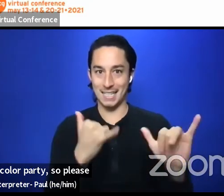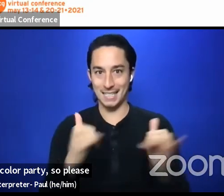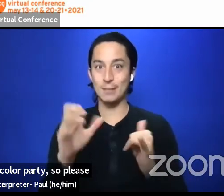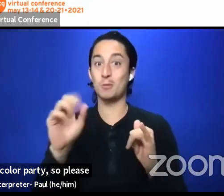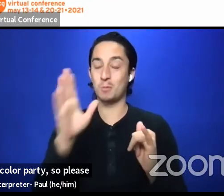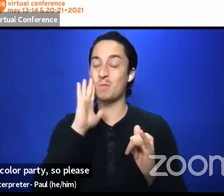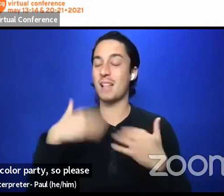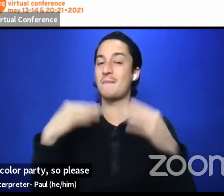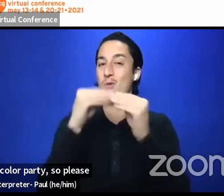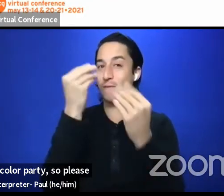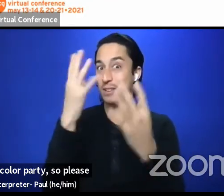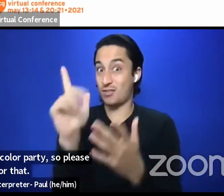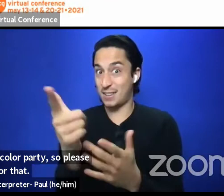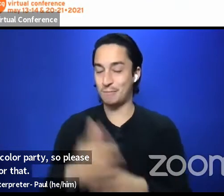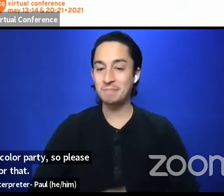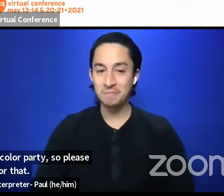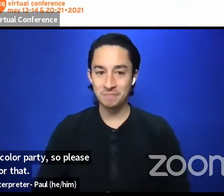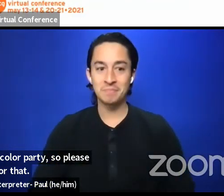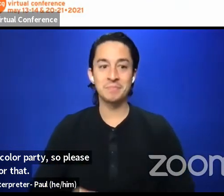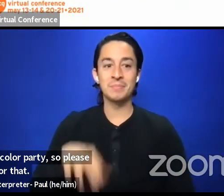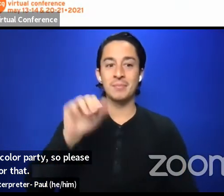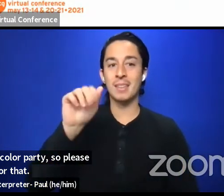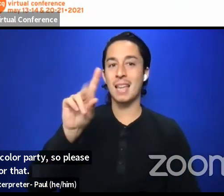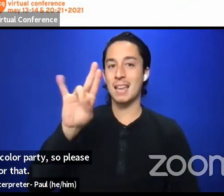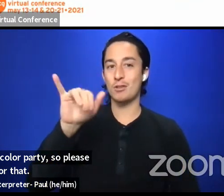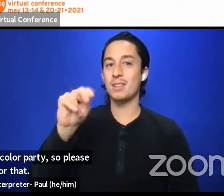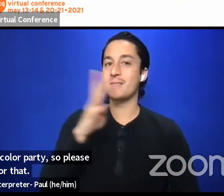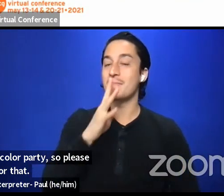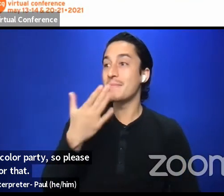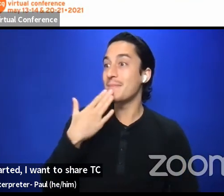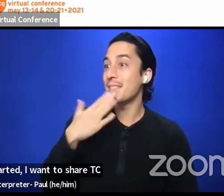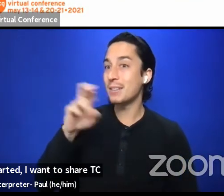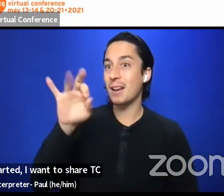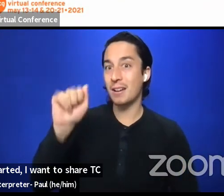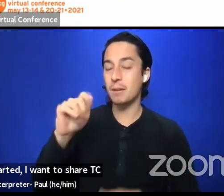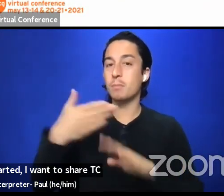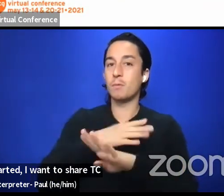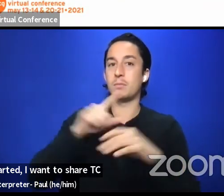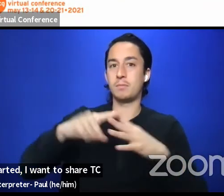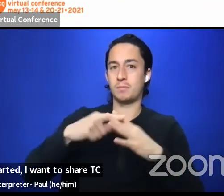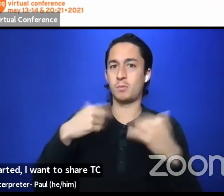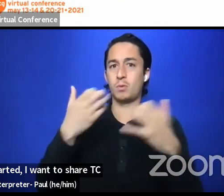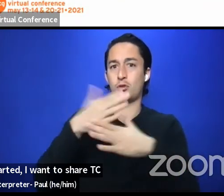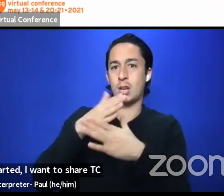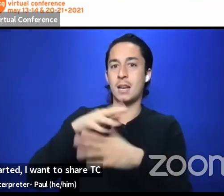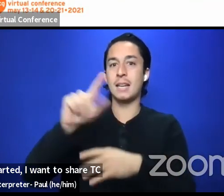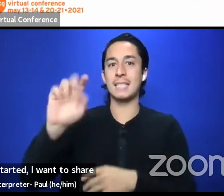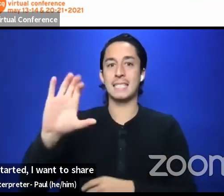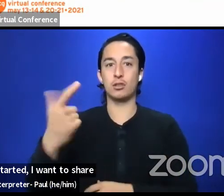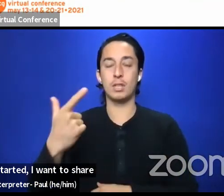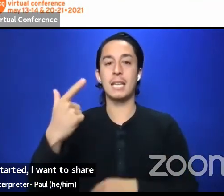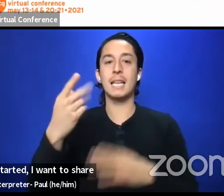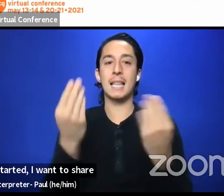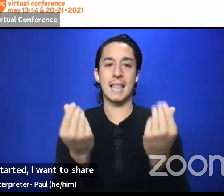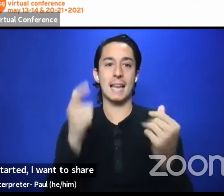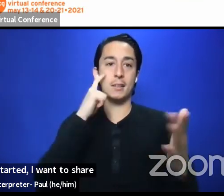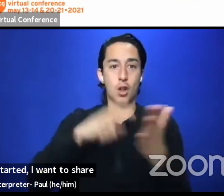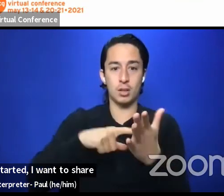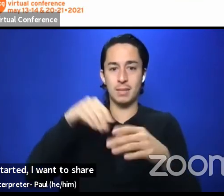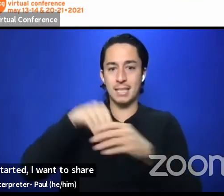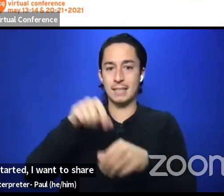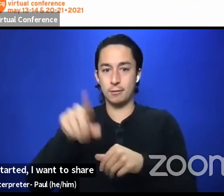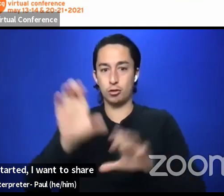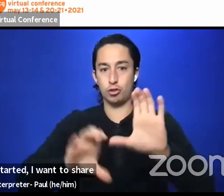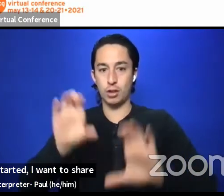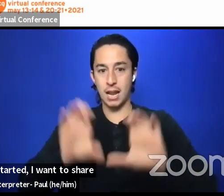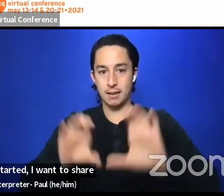Thanks. Thanks, Erica. Now, before we get started, I want to share TCG's land acknowledgement in the chat, and I encourage you to share your own.